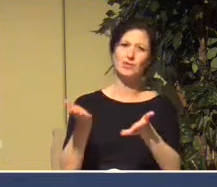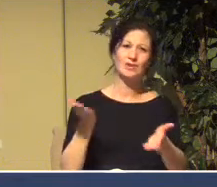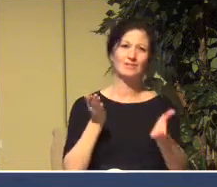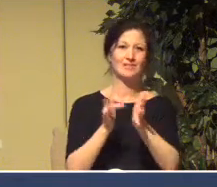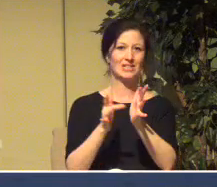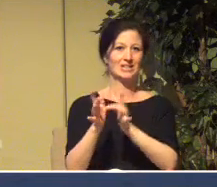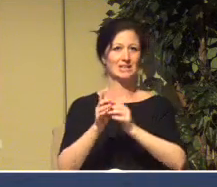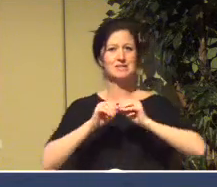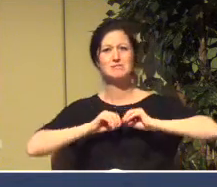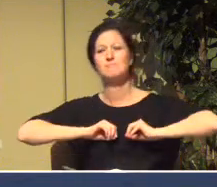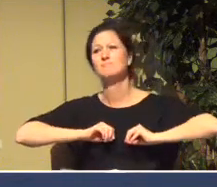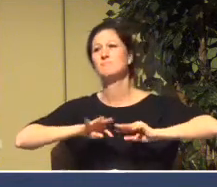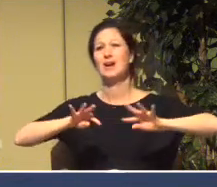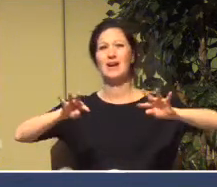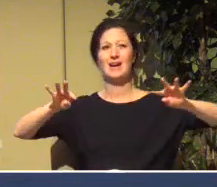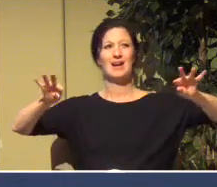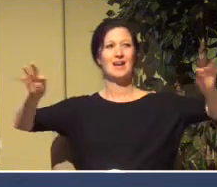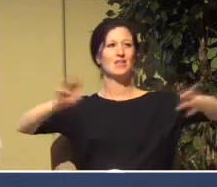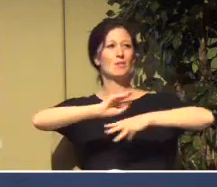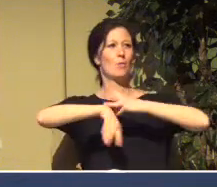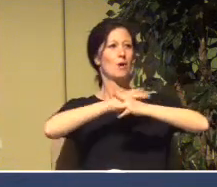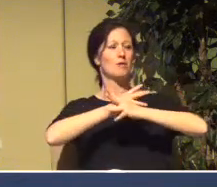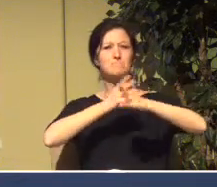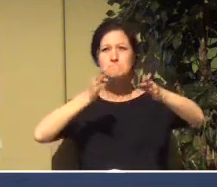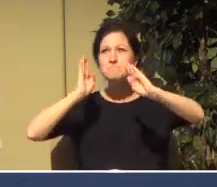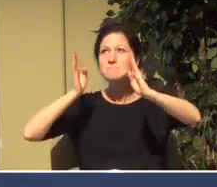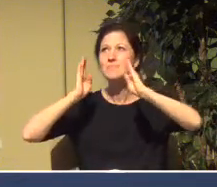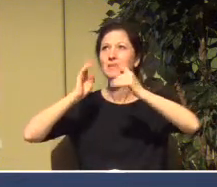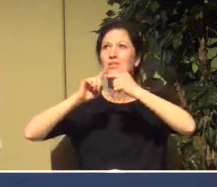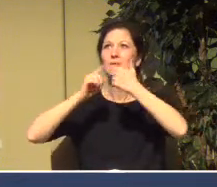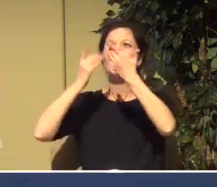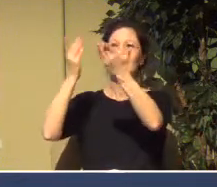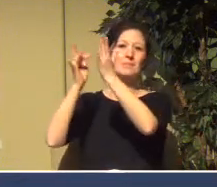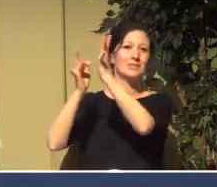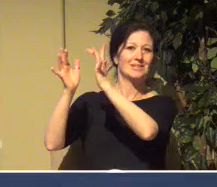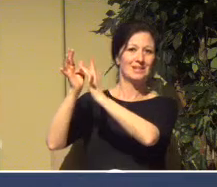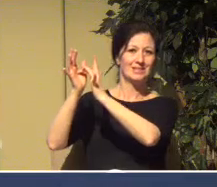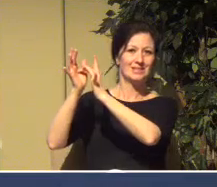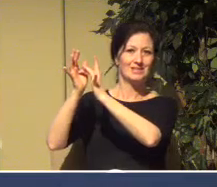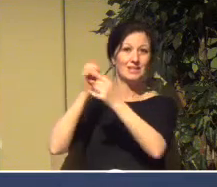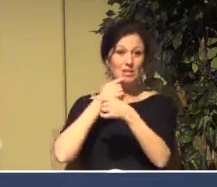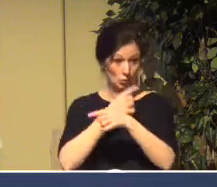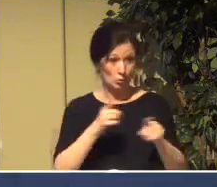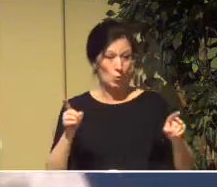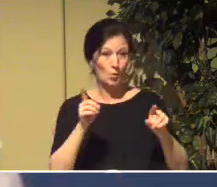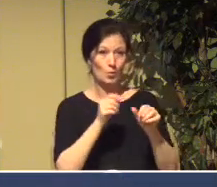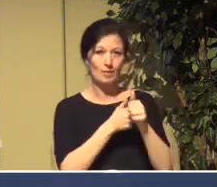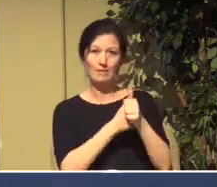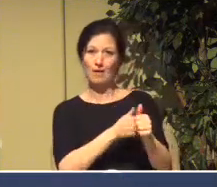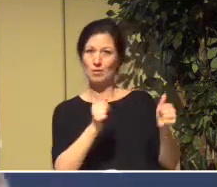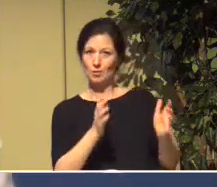world, that would listen to him, be guided by him. Jesus had said to the disciples,